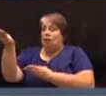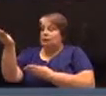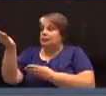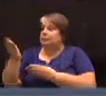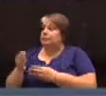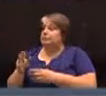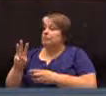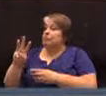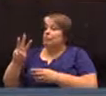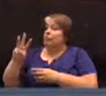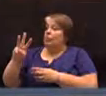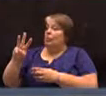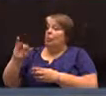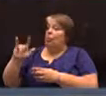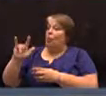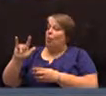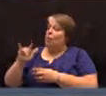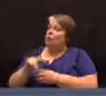Mr. Wilmerding.